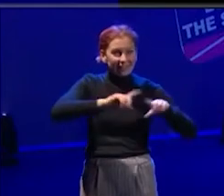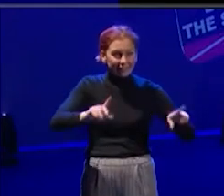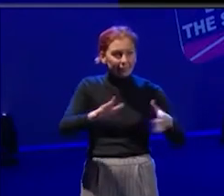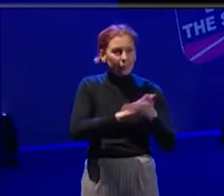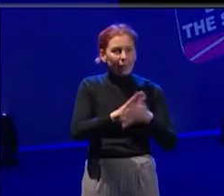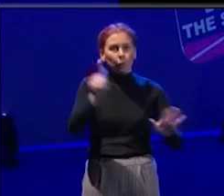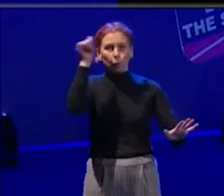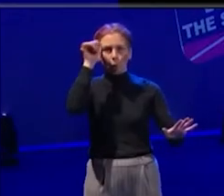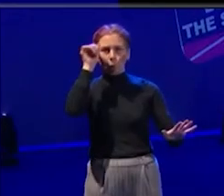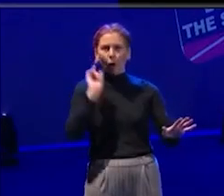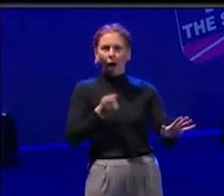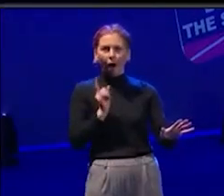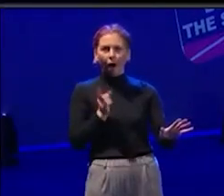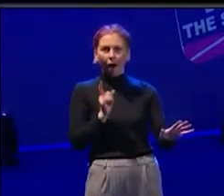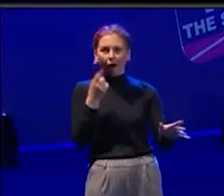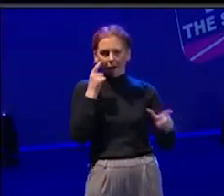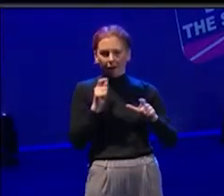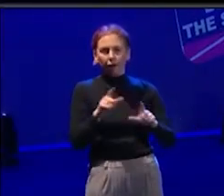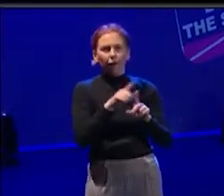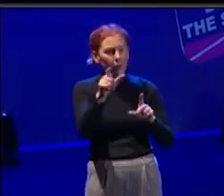you. Well, younger person, obviously, I'm still young.